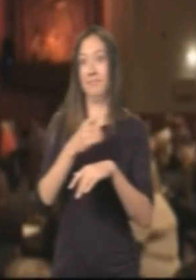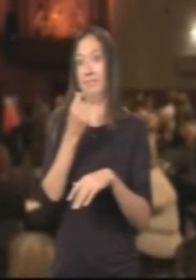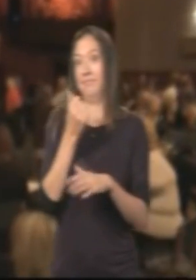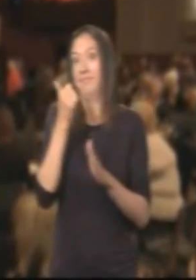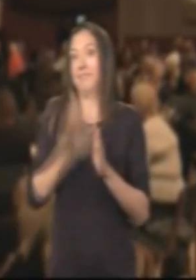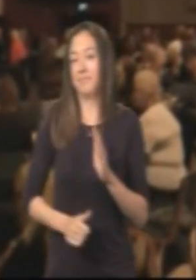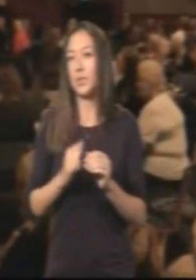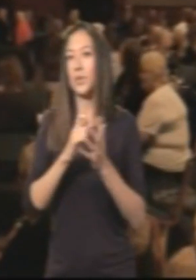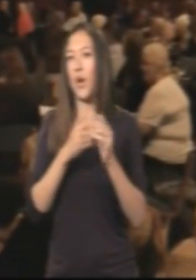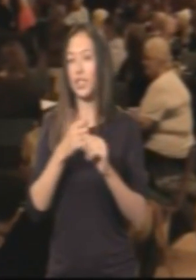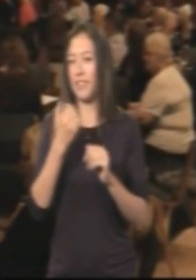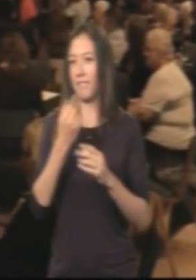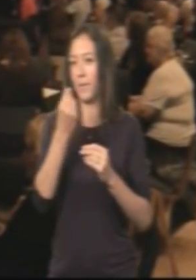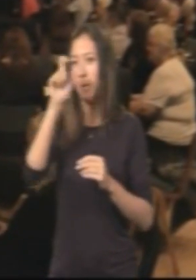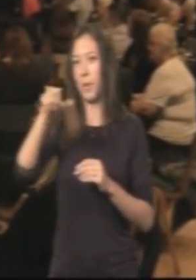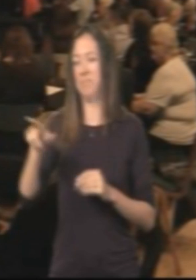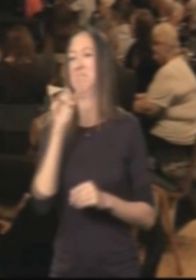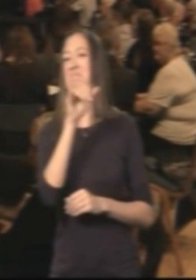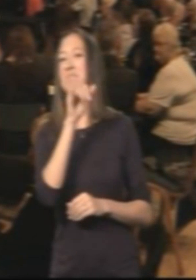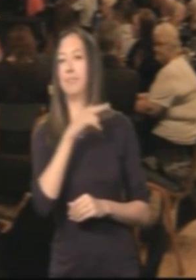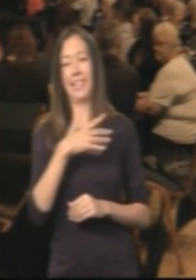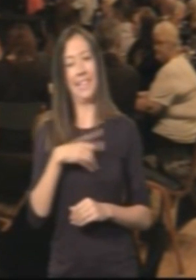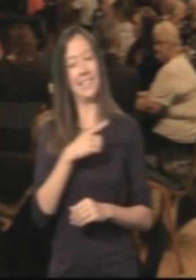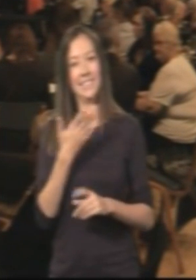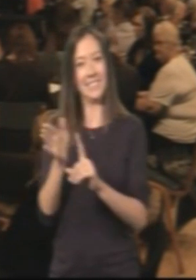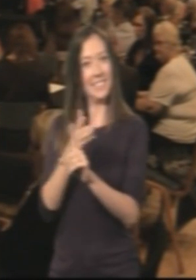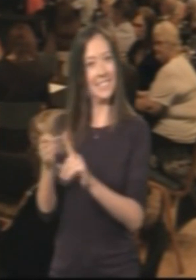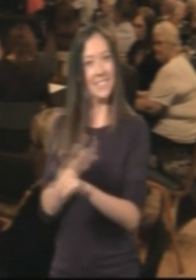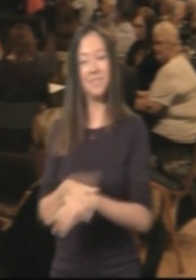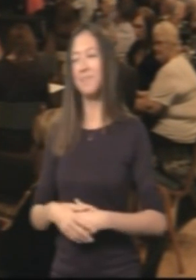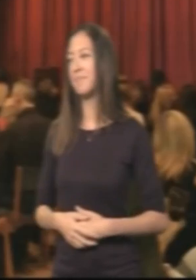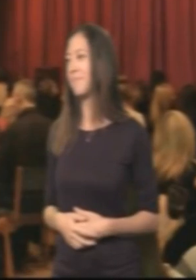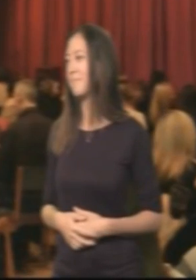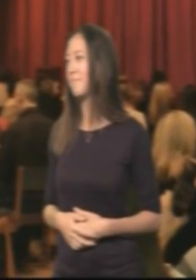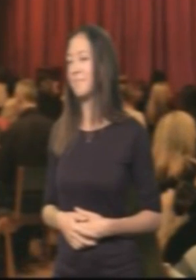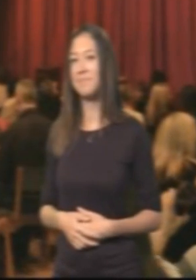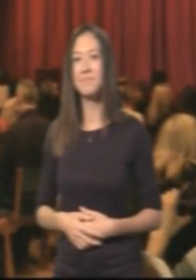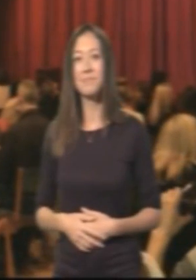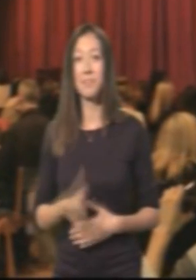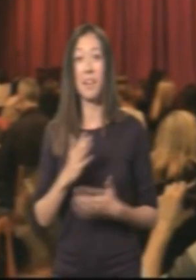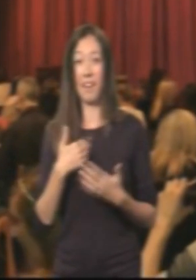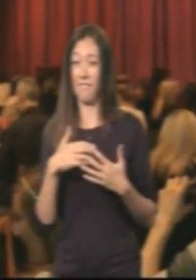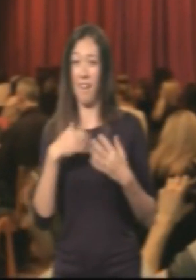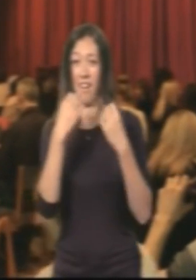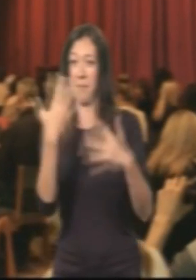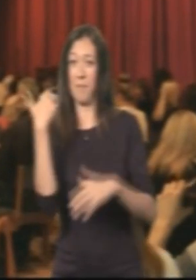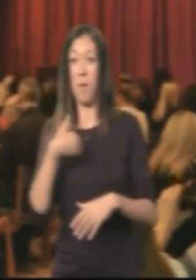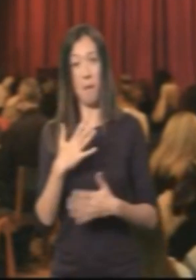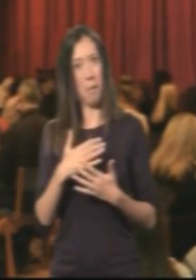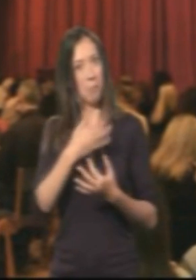off, but George has a few cynics he needs to win over in the audience tonight. I've never been hypnotised, but I'm